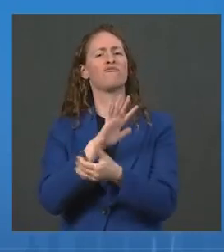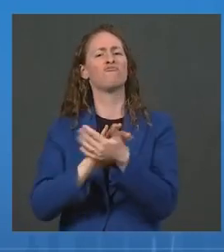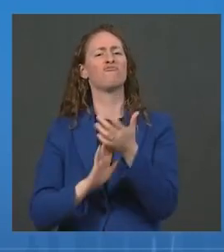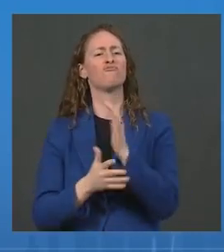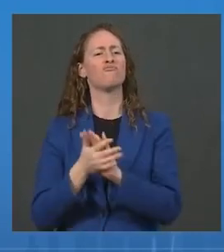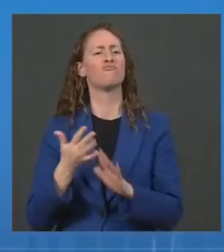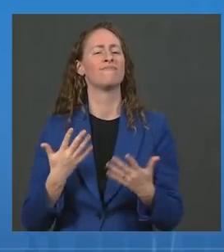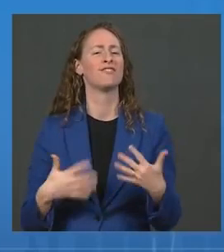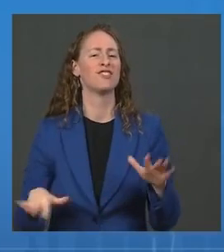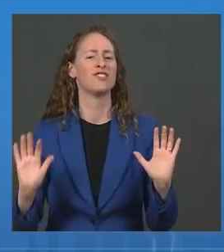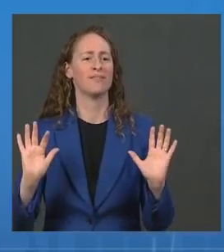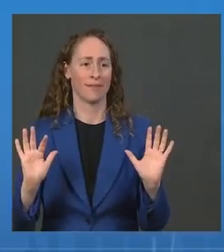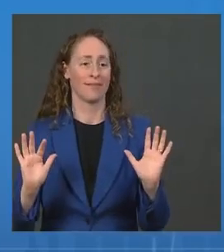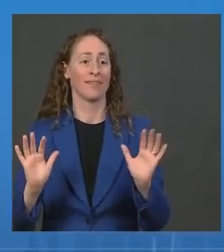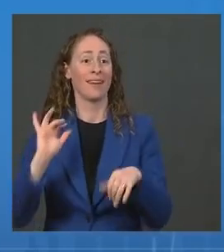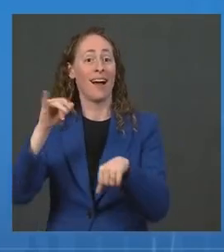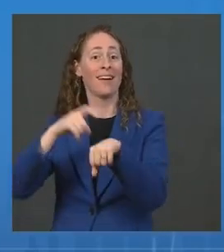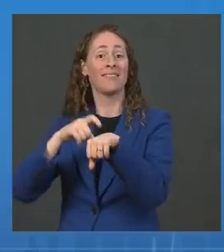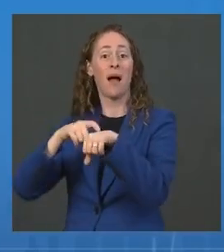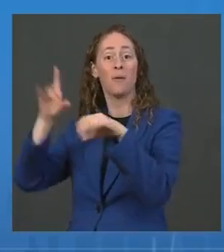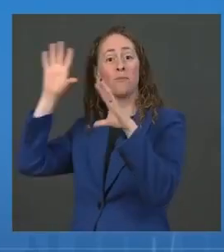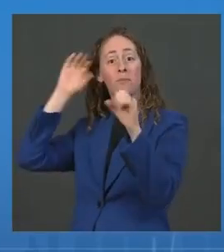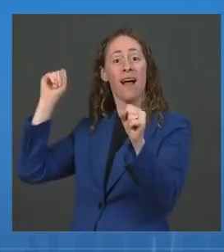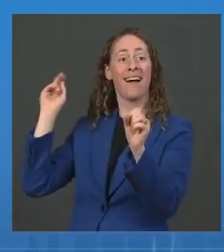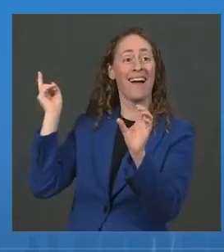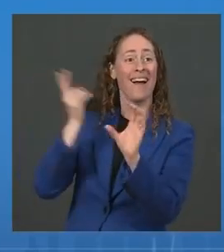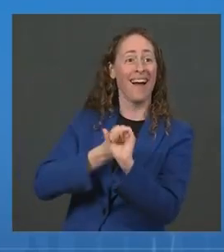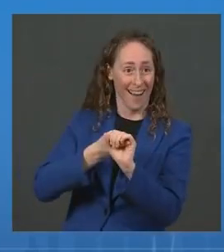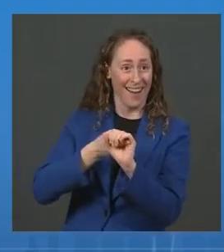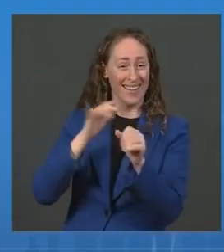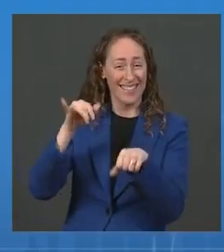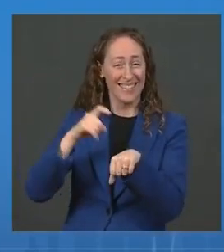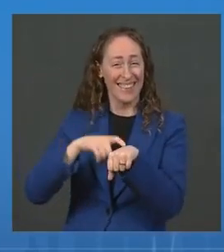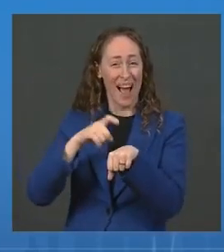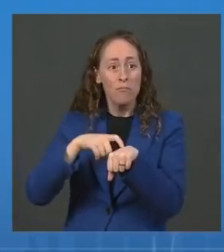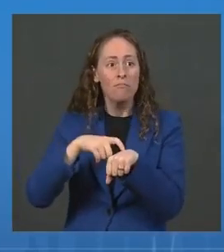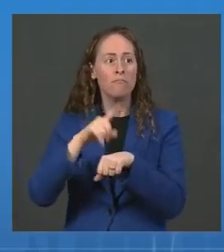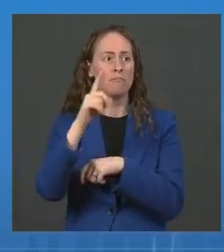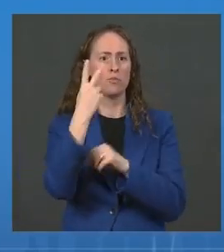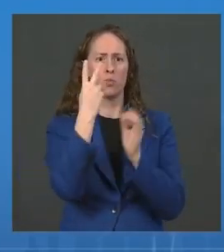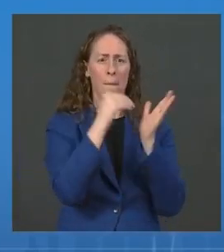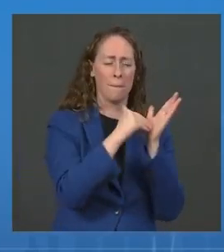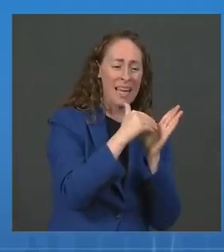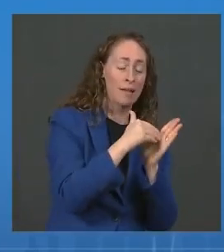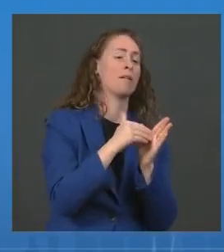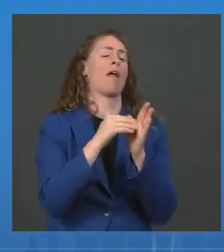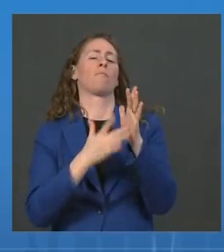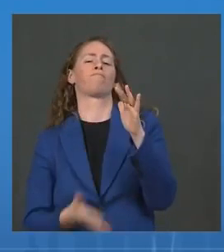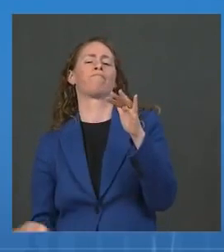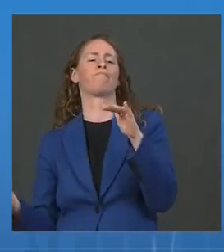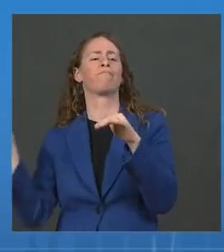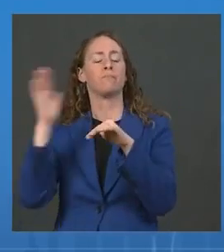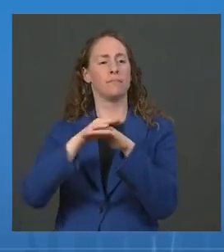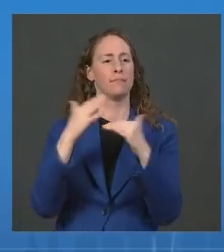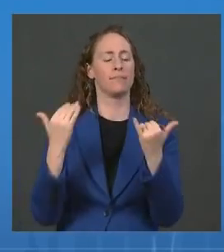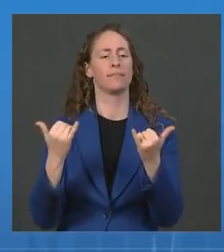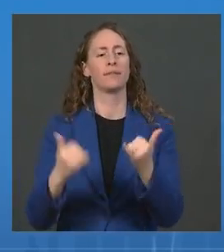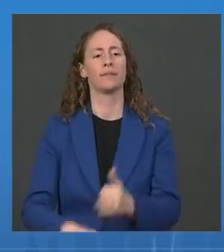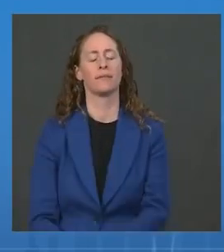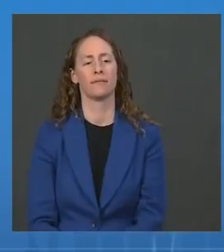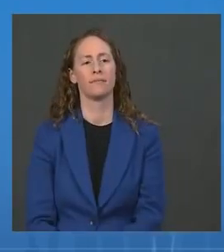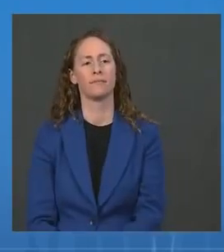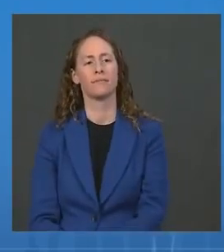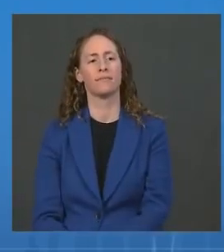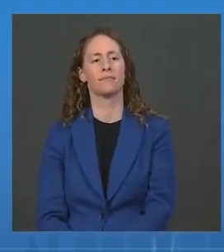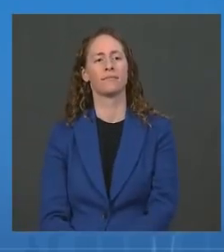took office. And the pace of vaccinations has picked up. 14 million people rolled up their sleeves and got